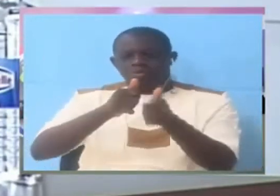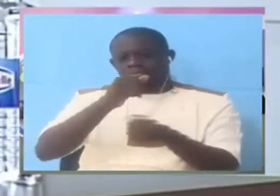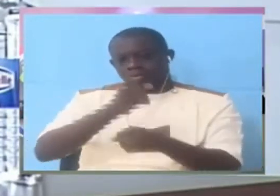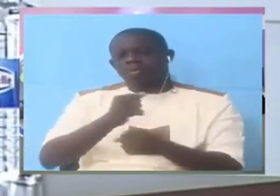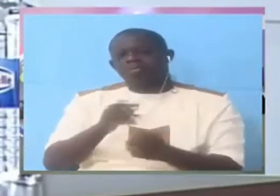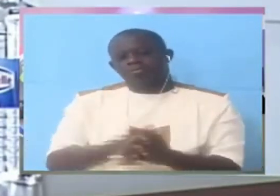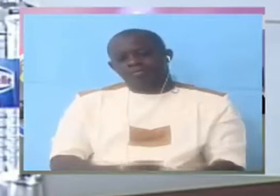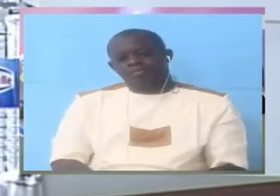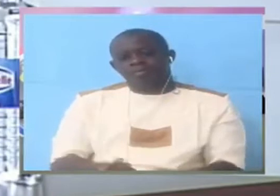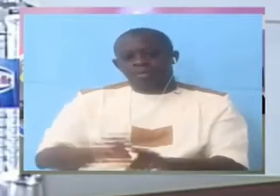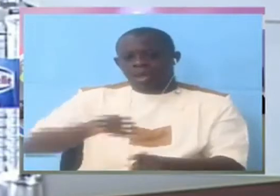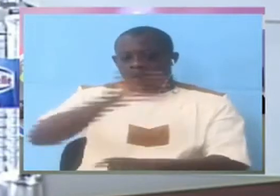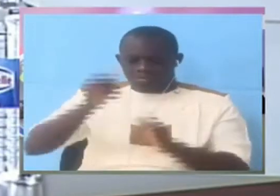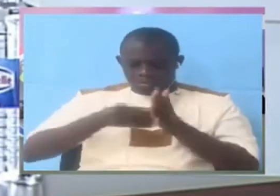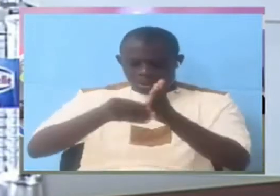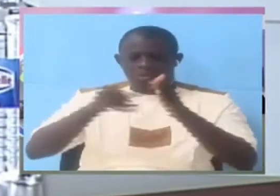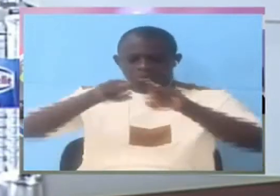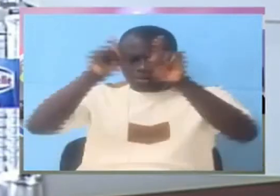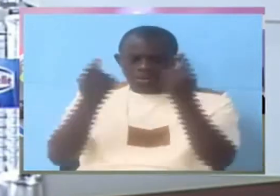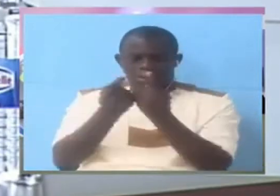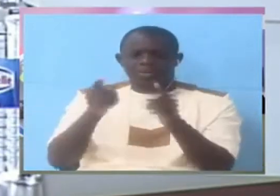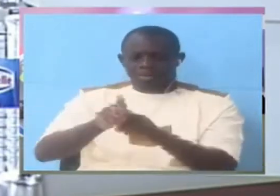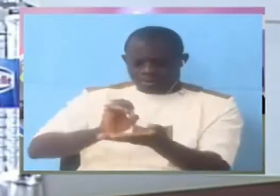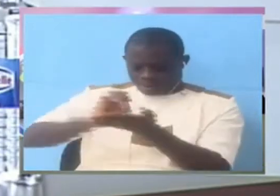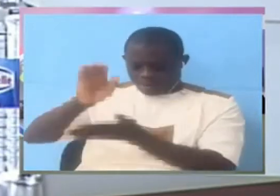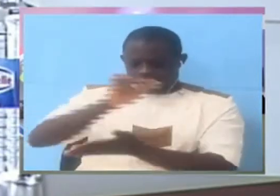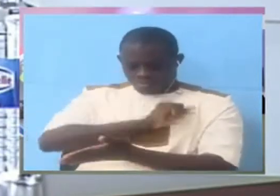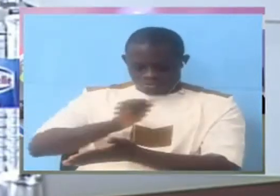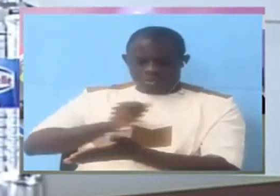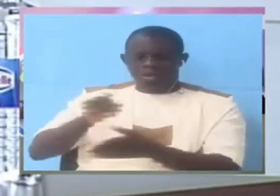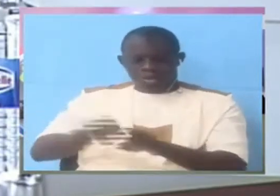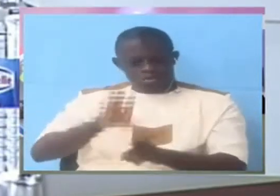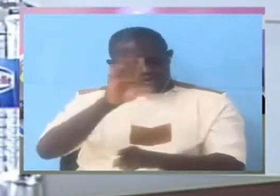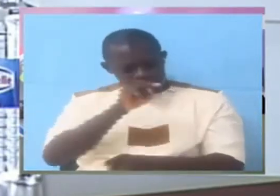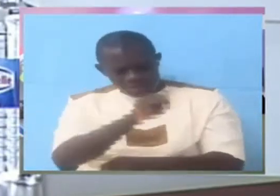And the Director General will instruct us, go into this, go into that.